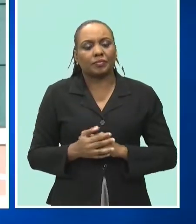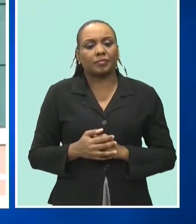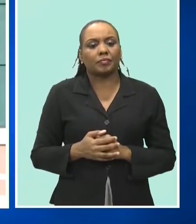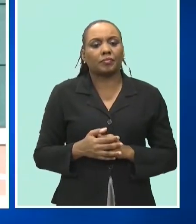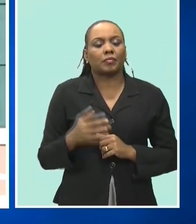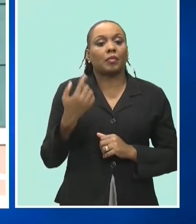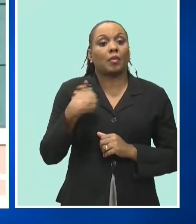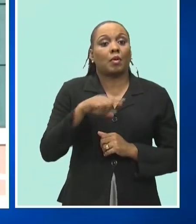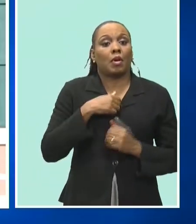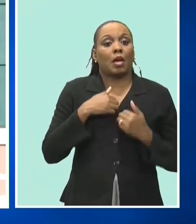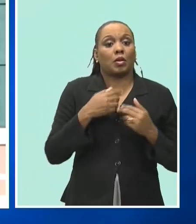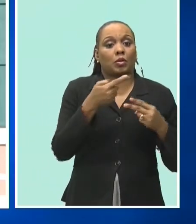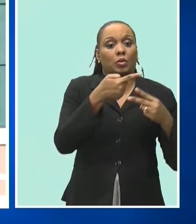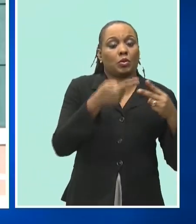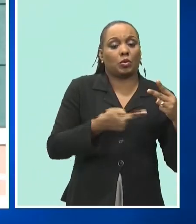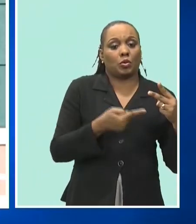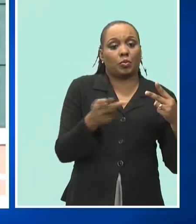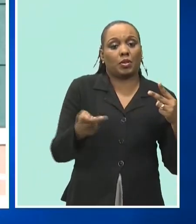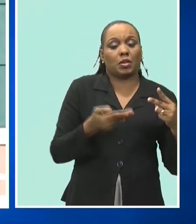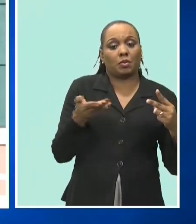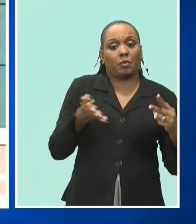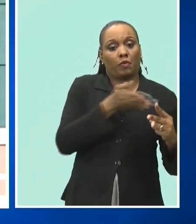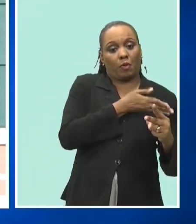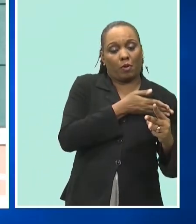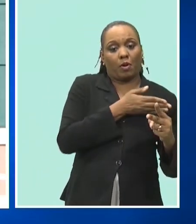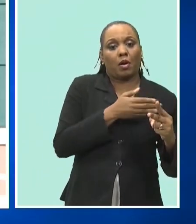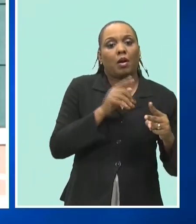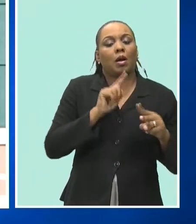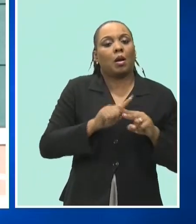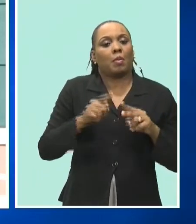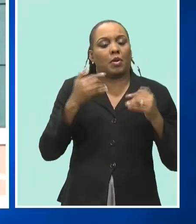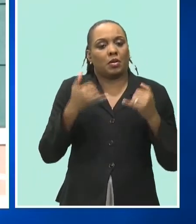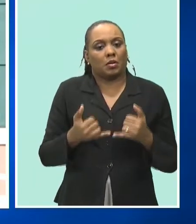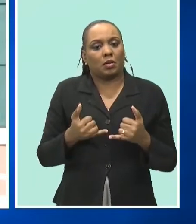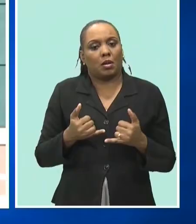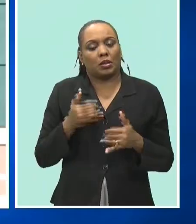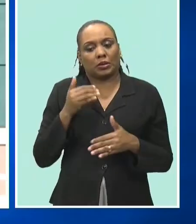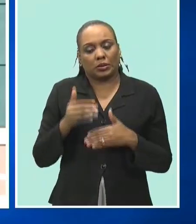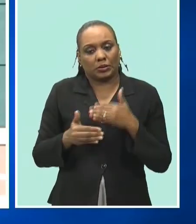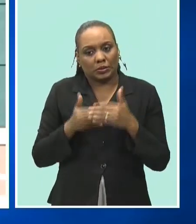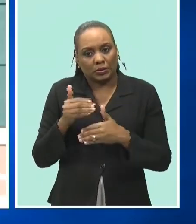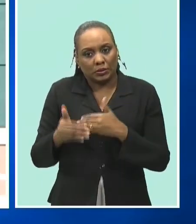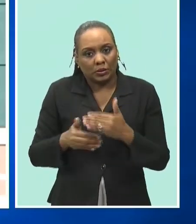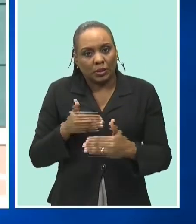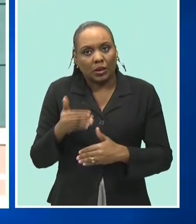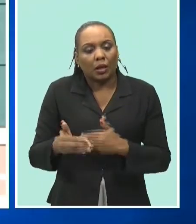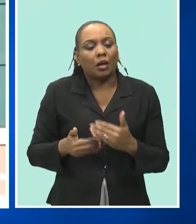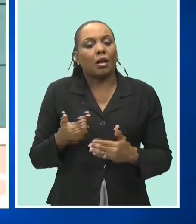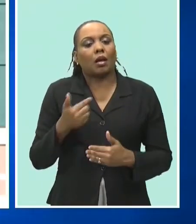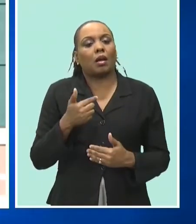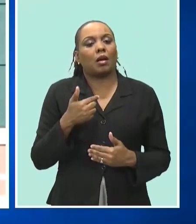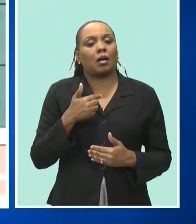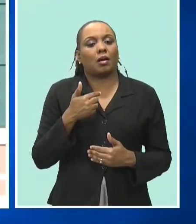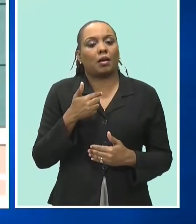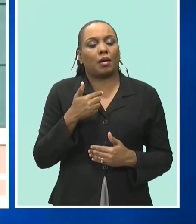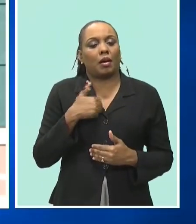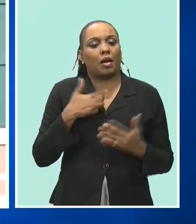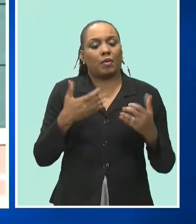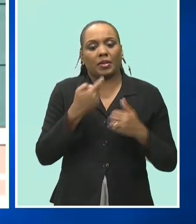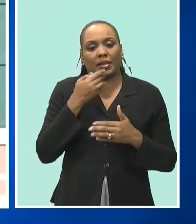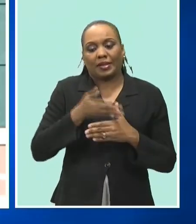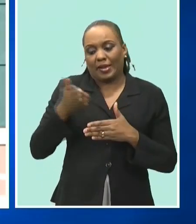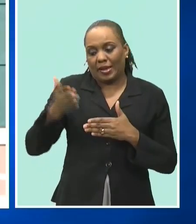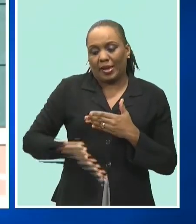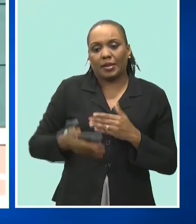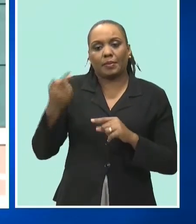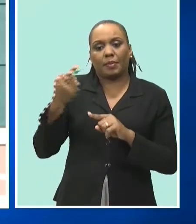those discussions continue but we're making good progress sufficient for me to be able to say that by the end of this